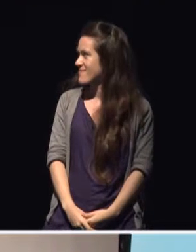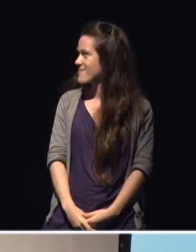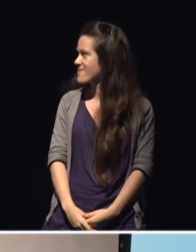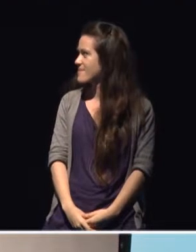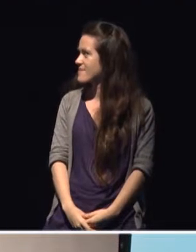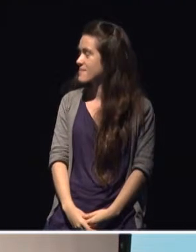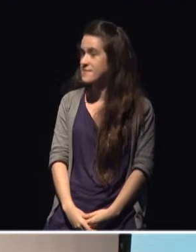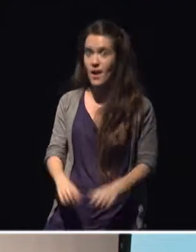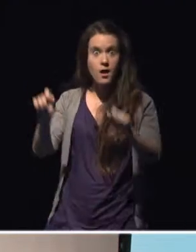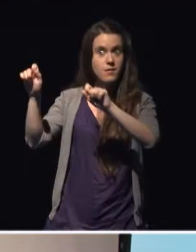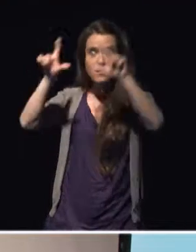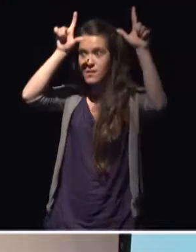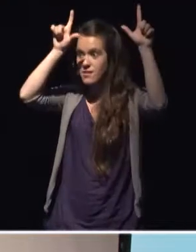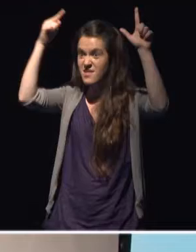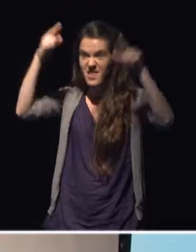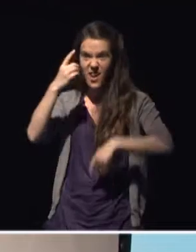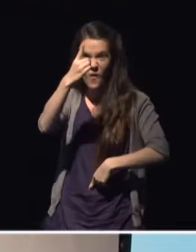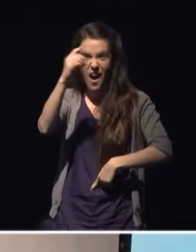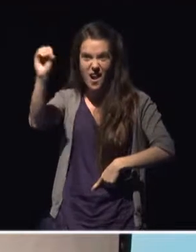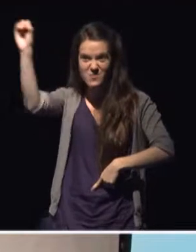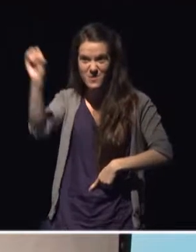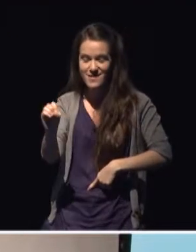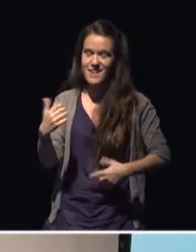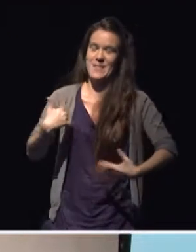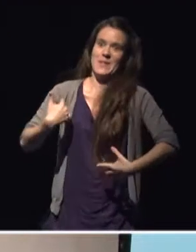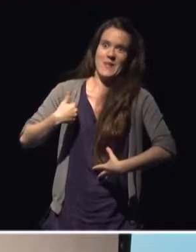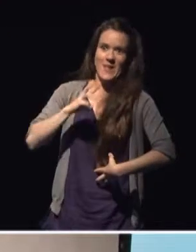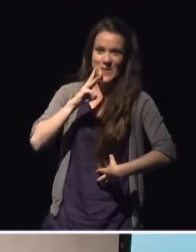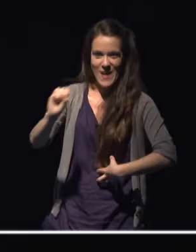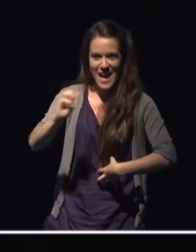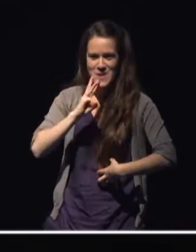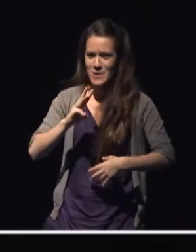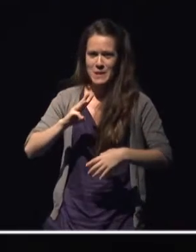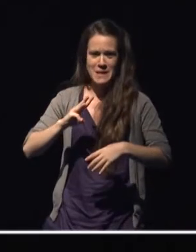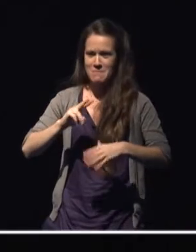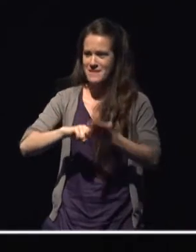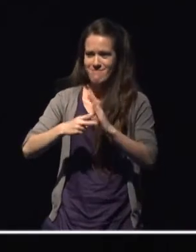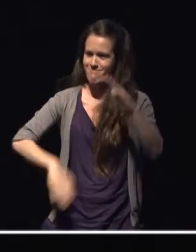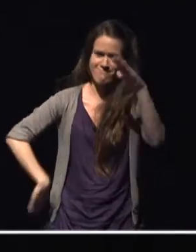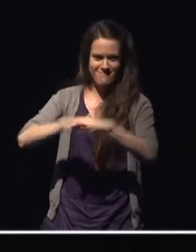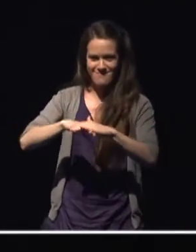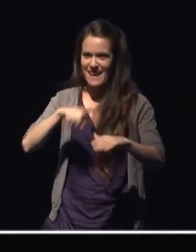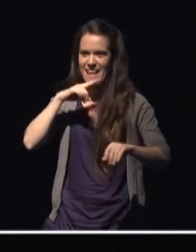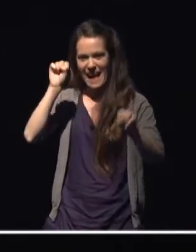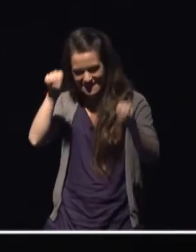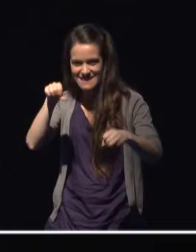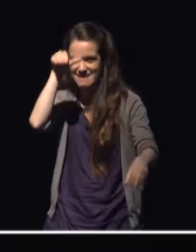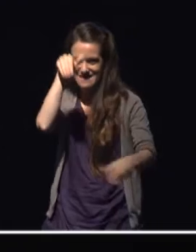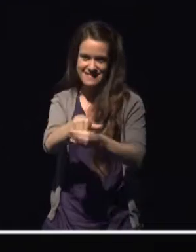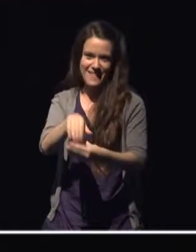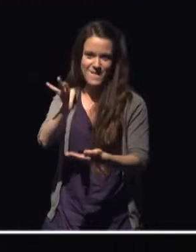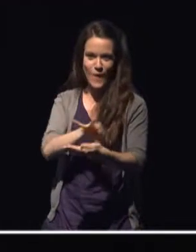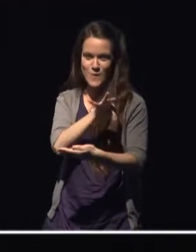ah yes it's hundred percent so a total yes vote okay